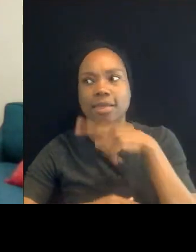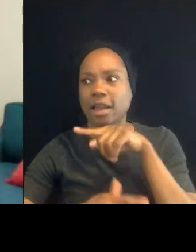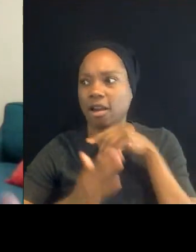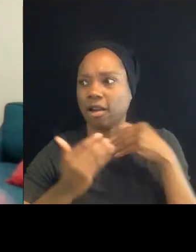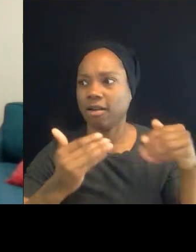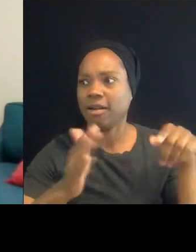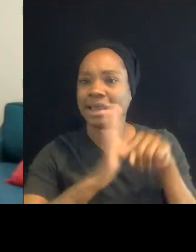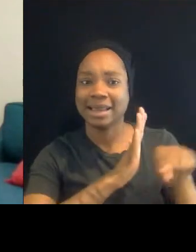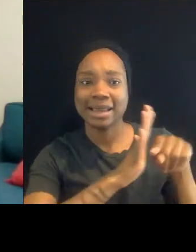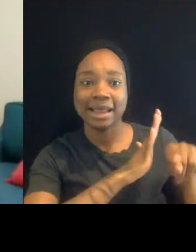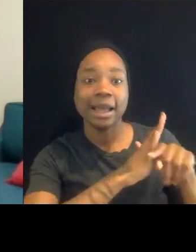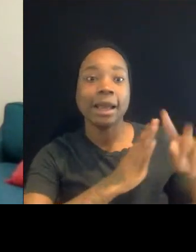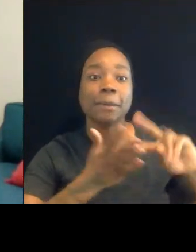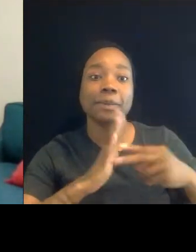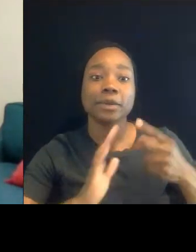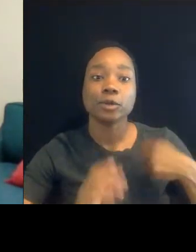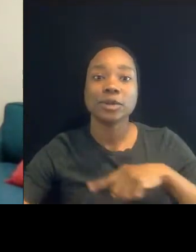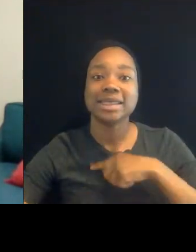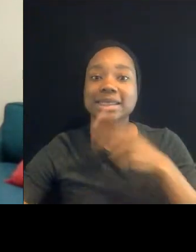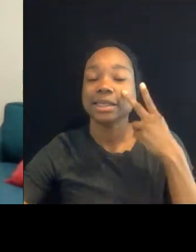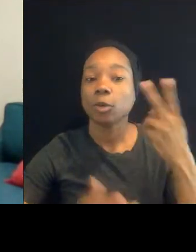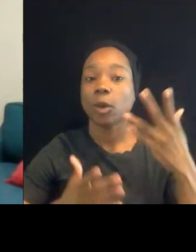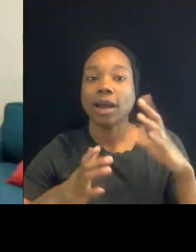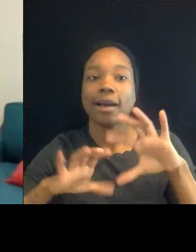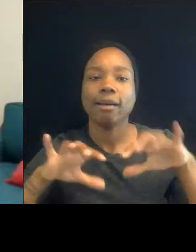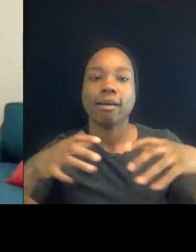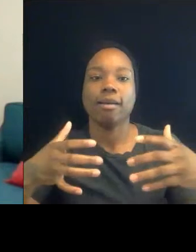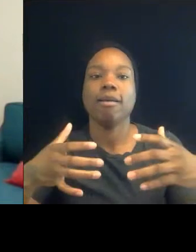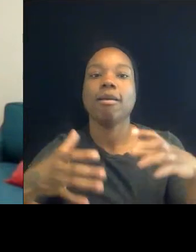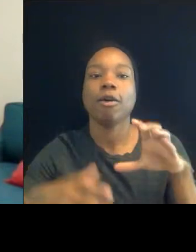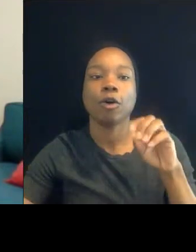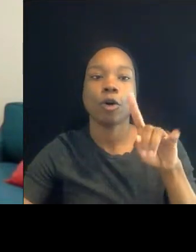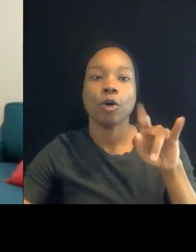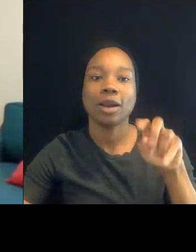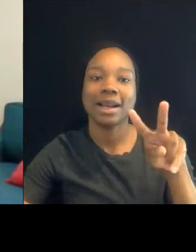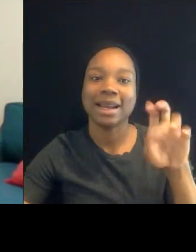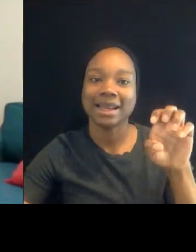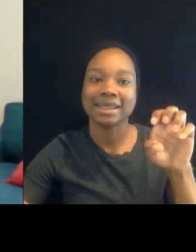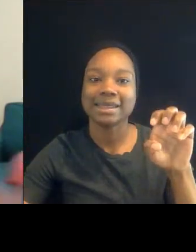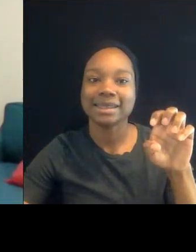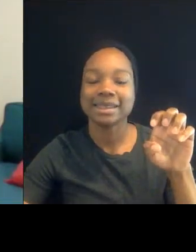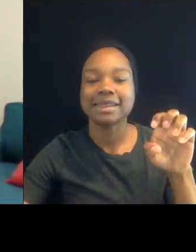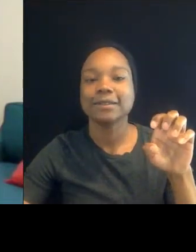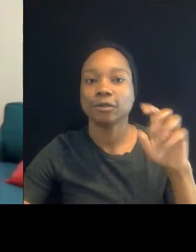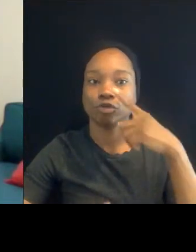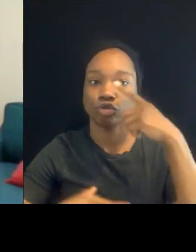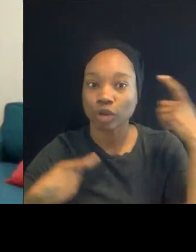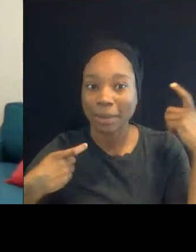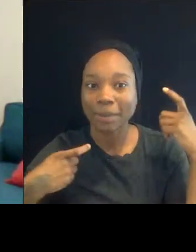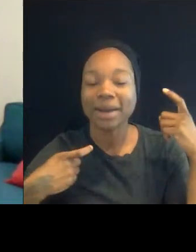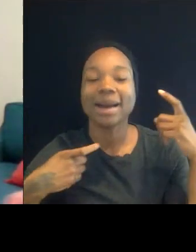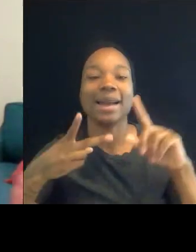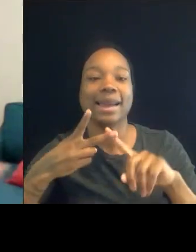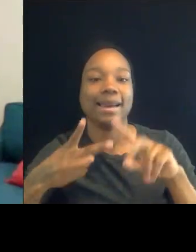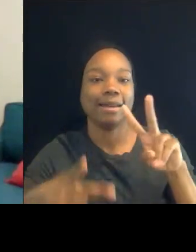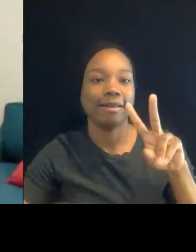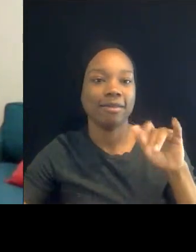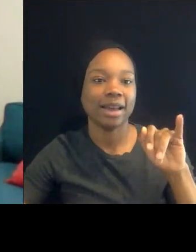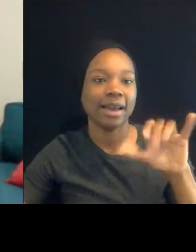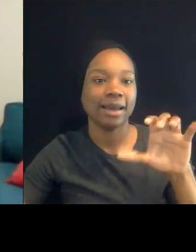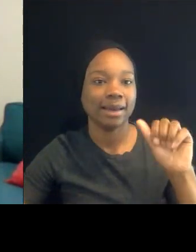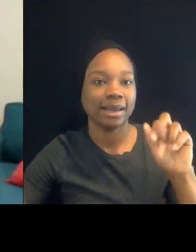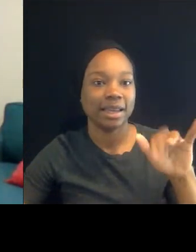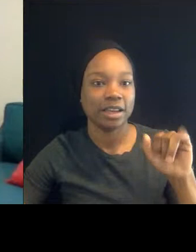we also seeing and experiencing is a vicarious trauma. And it's when you see something over and over